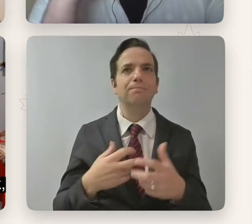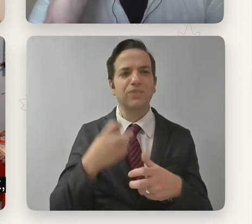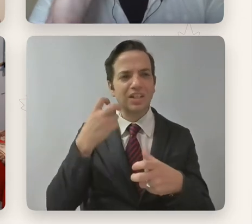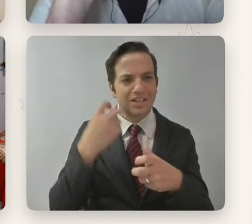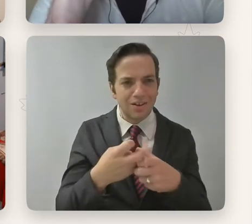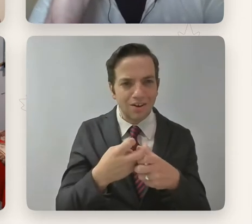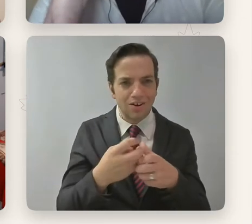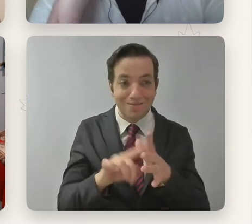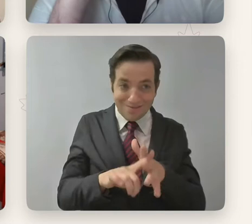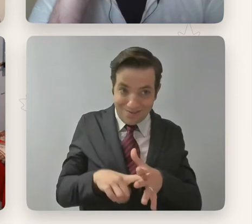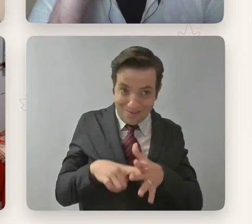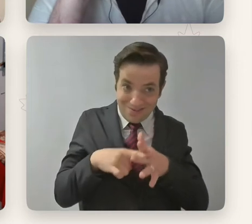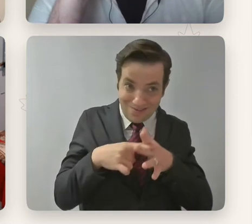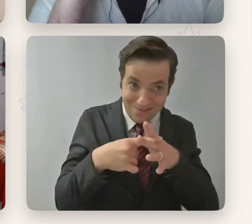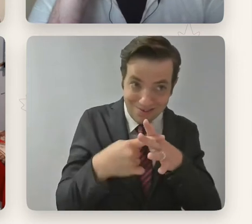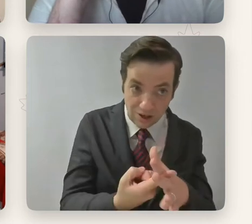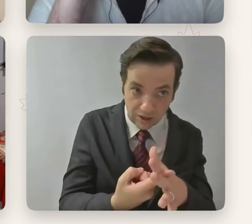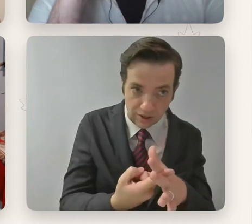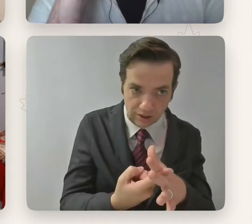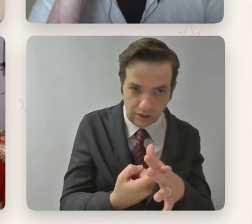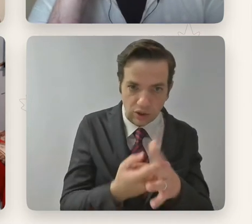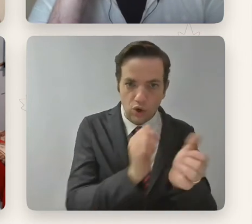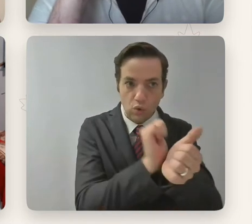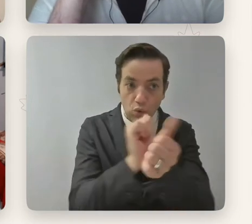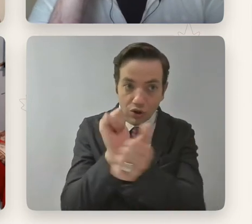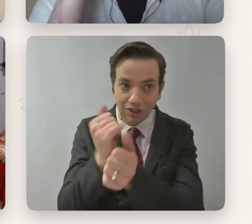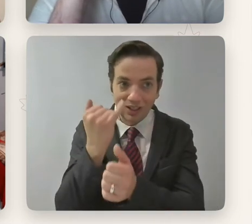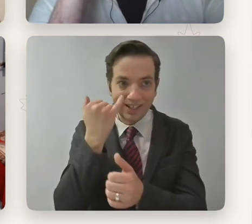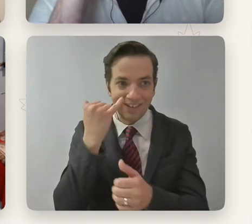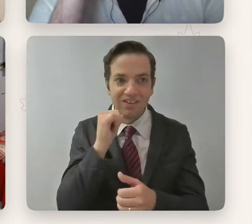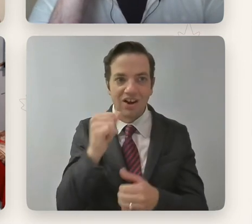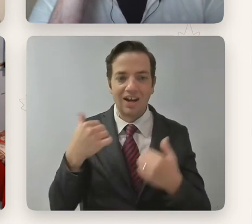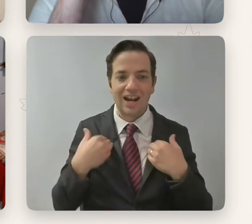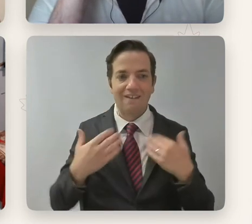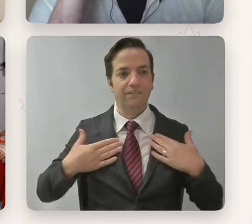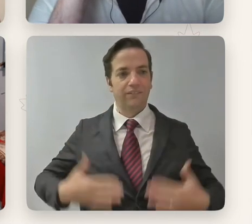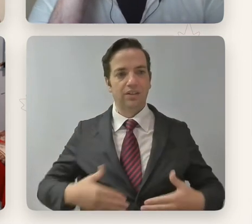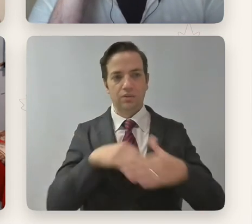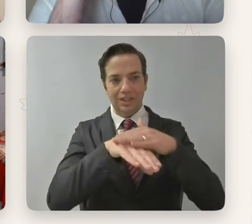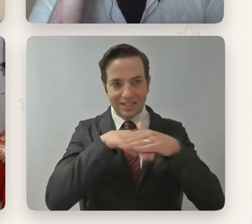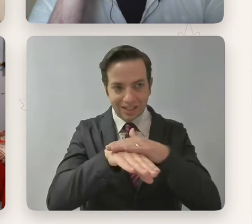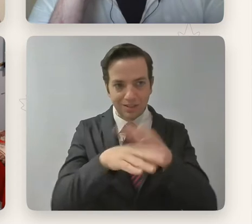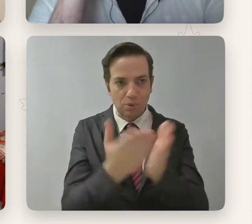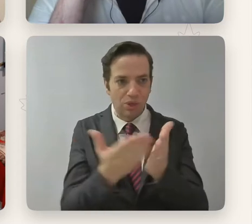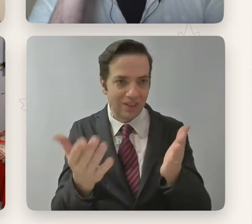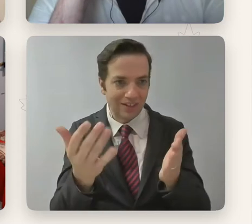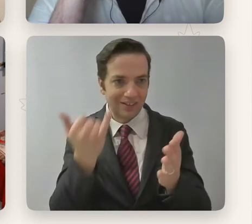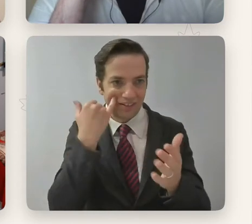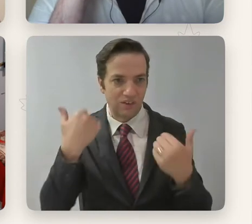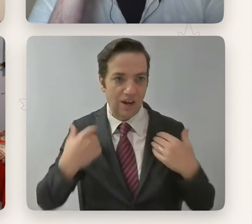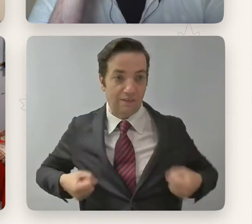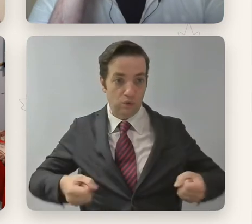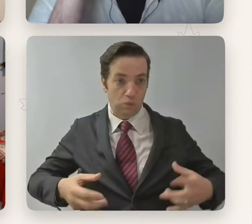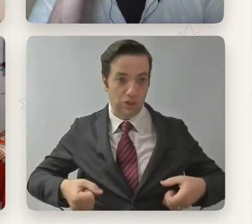literally can't get through the doorway as a wheelchair user, there's, there's a kind of, there are a series of accessibility barriers that sort of stop